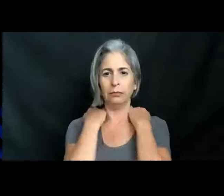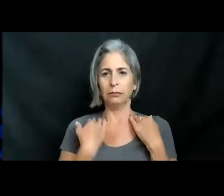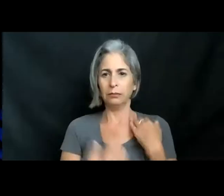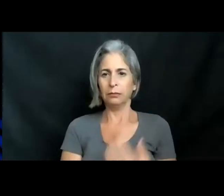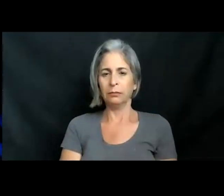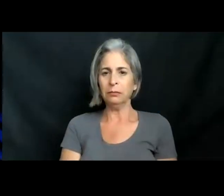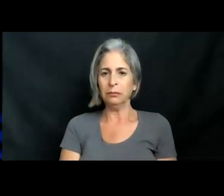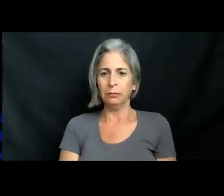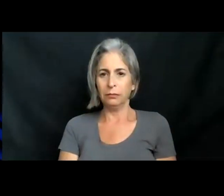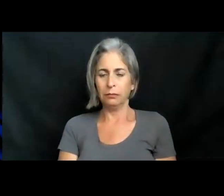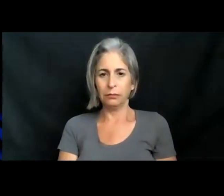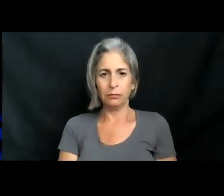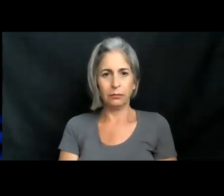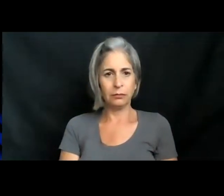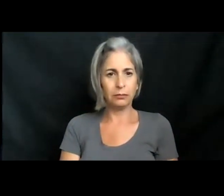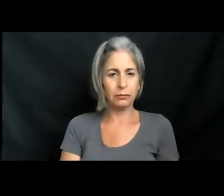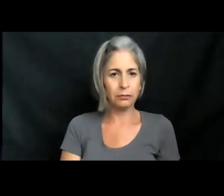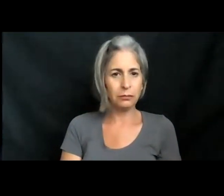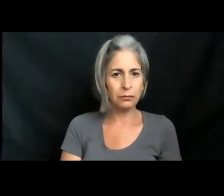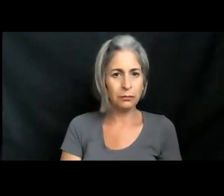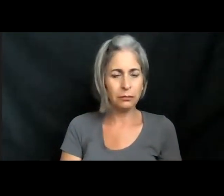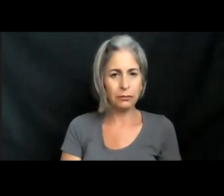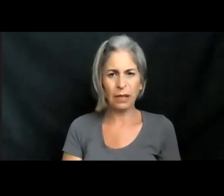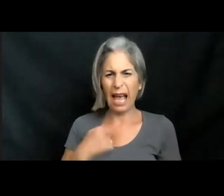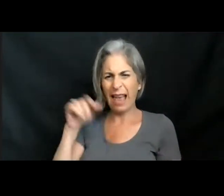Oops. I have to choose a specific one.